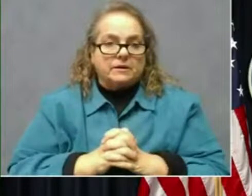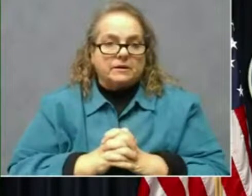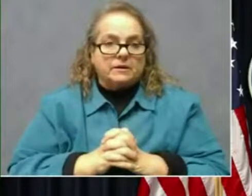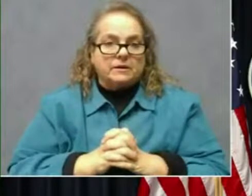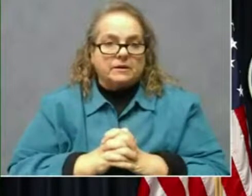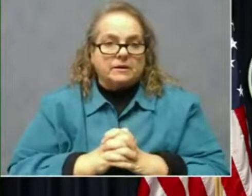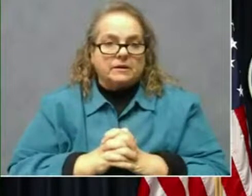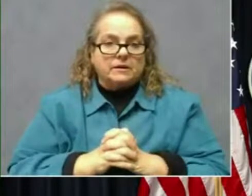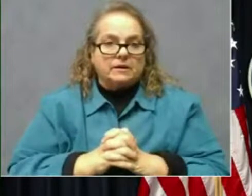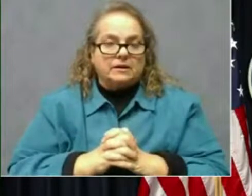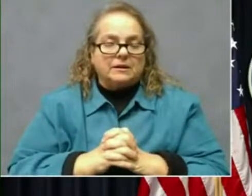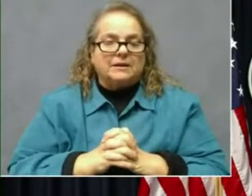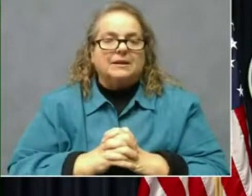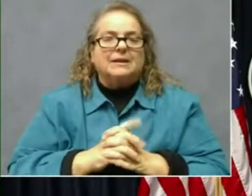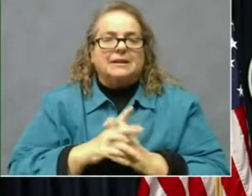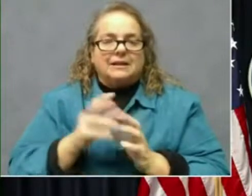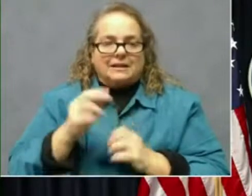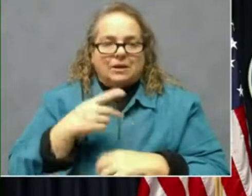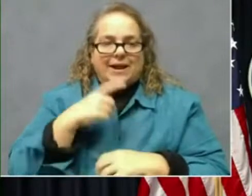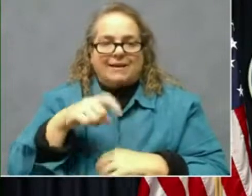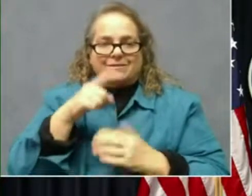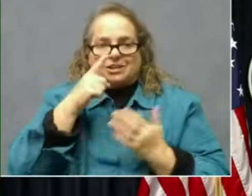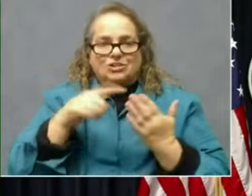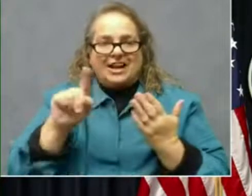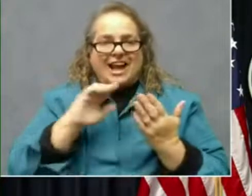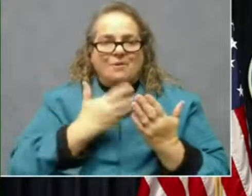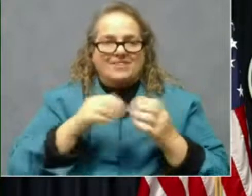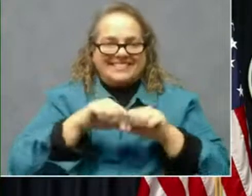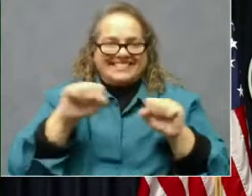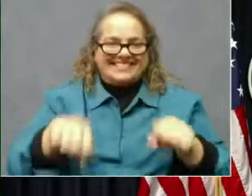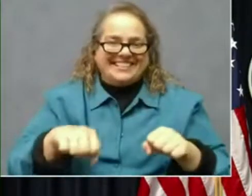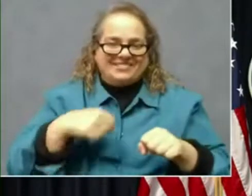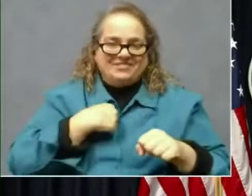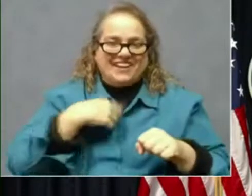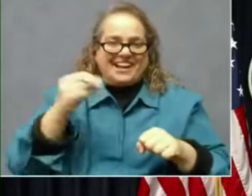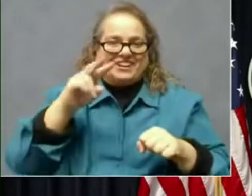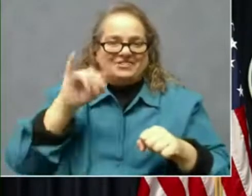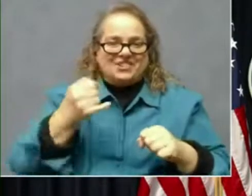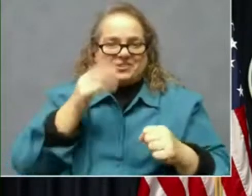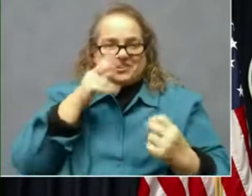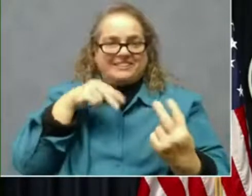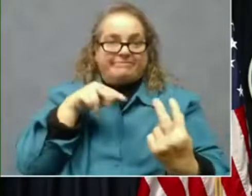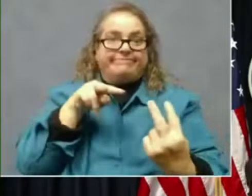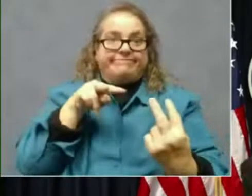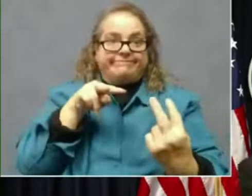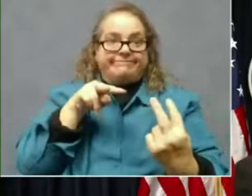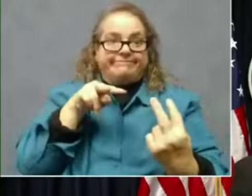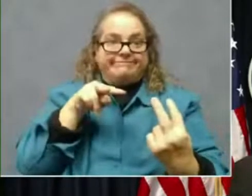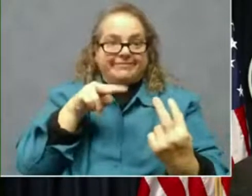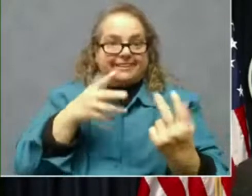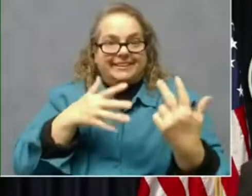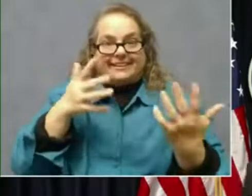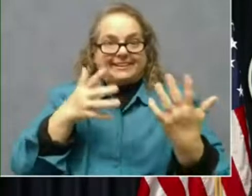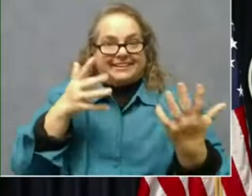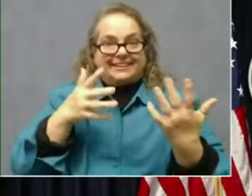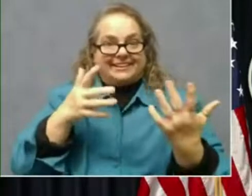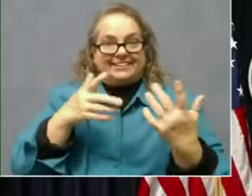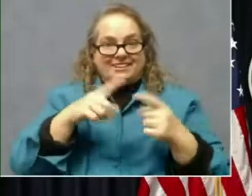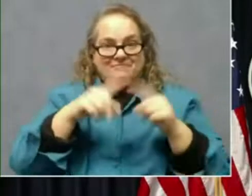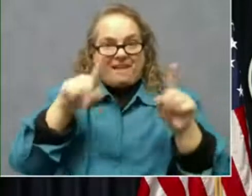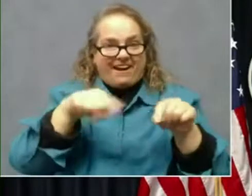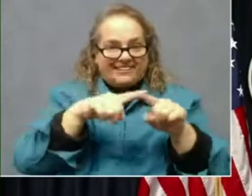All right, we're going to check our system as Virginia and I stare at each other awkwardly in the boxes of the screen.